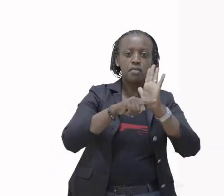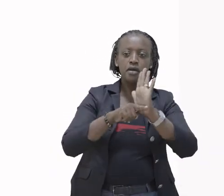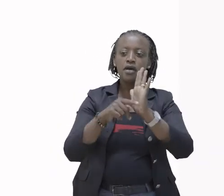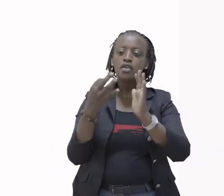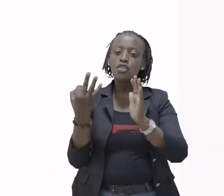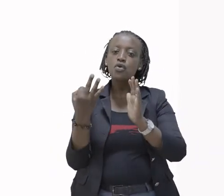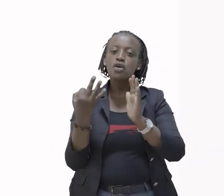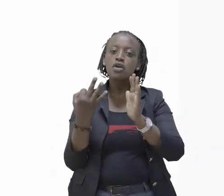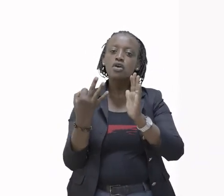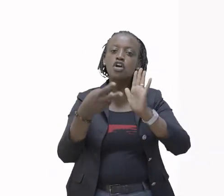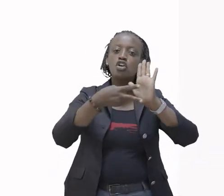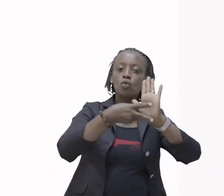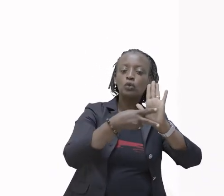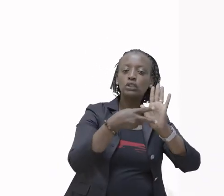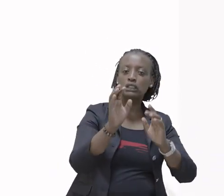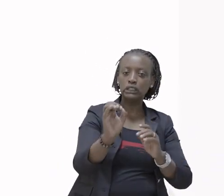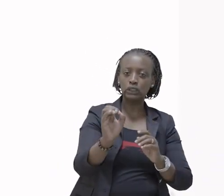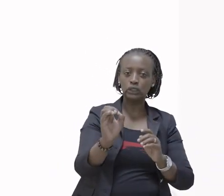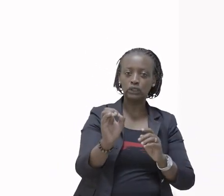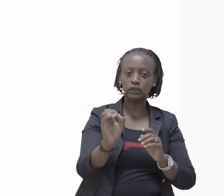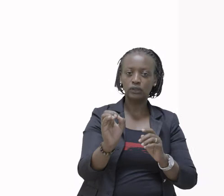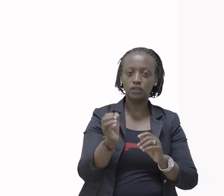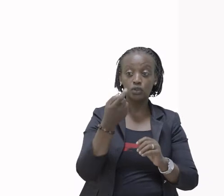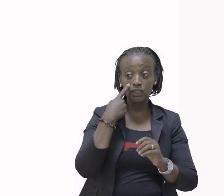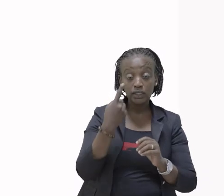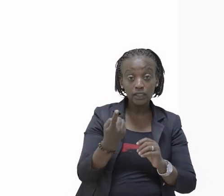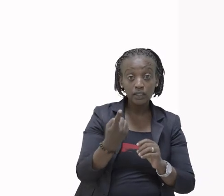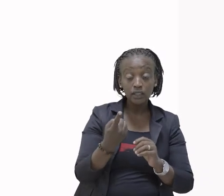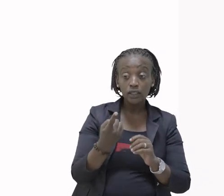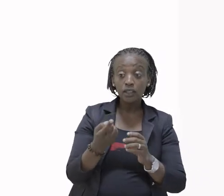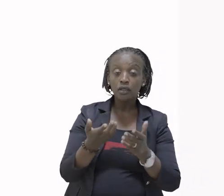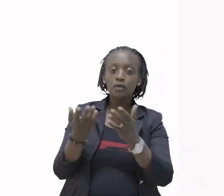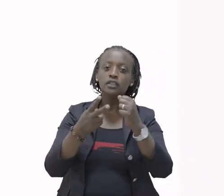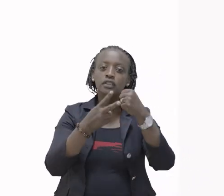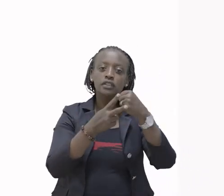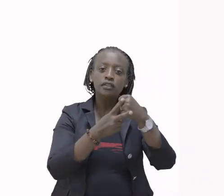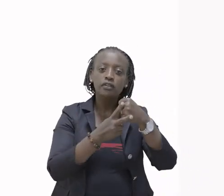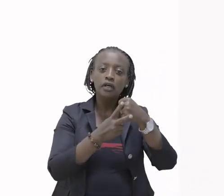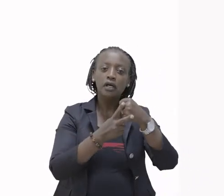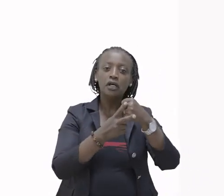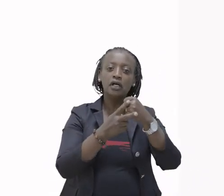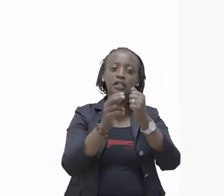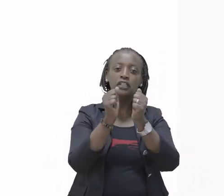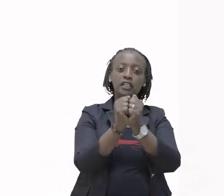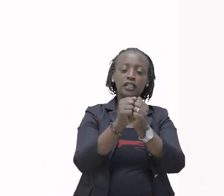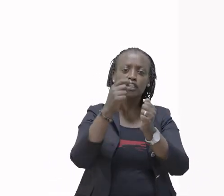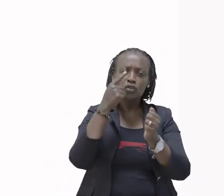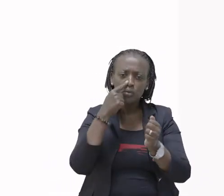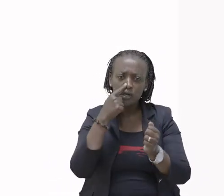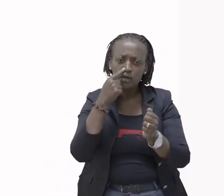minus 3 is 0 See? I brought back 710